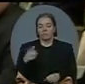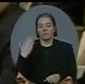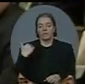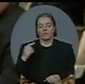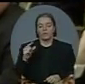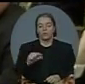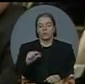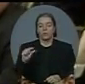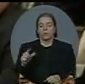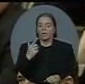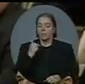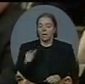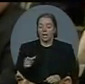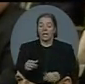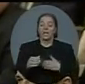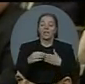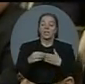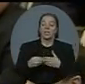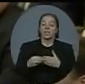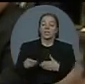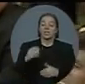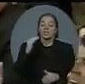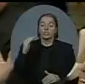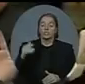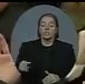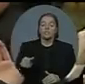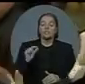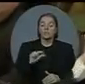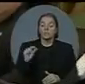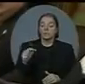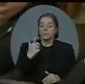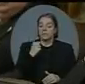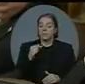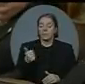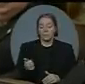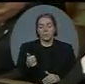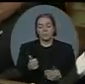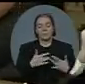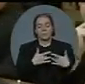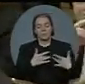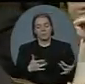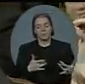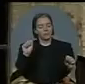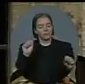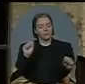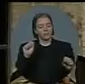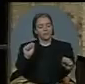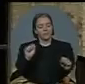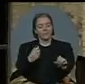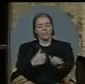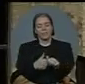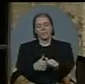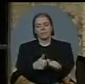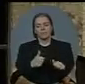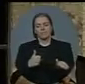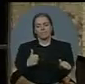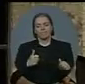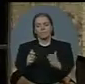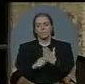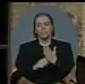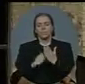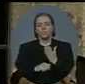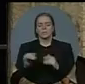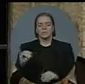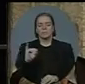admit that we didn't get it done on immigration. That's that, Member of Parliament, who is speaking. The fact is the Conservative government